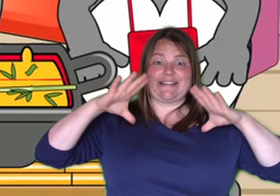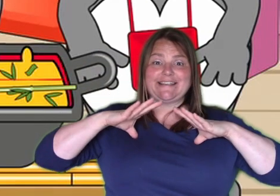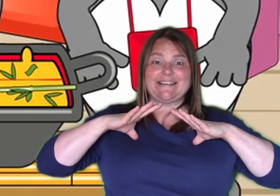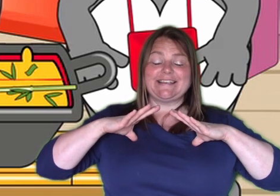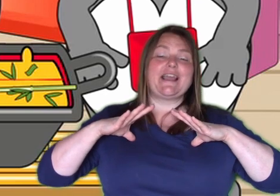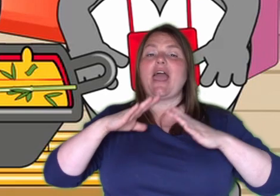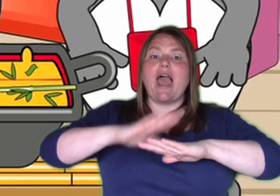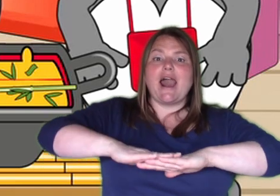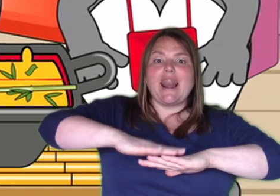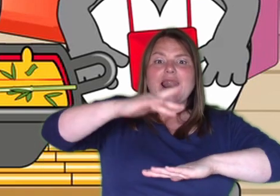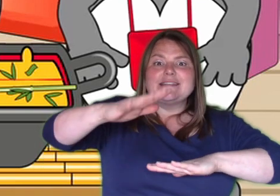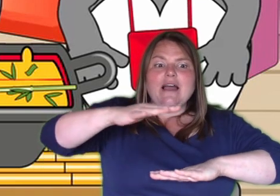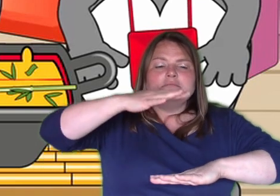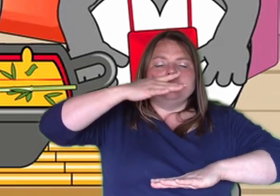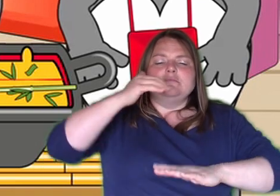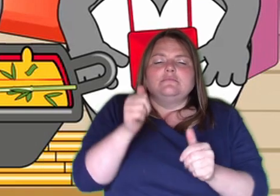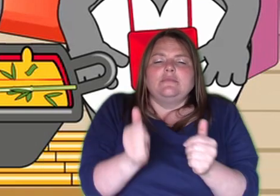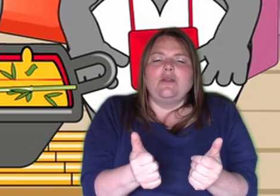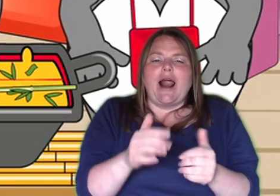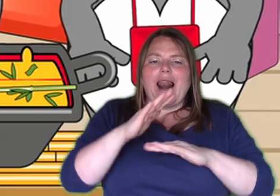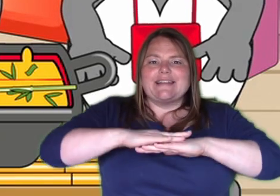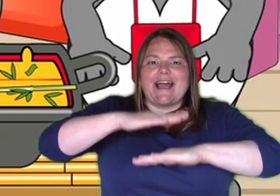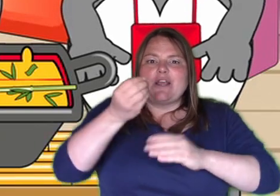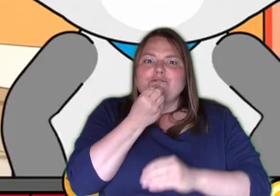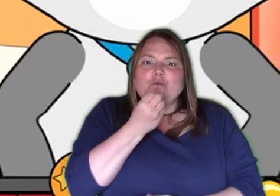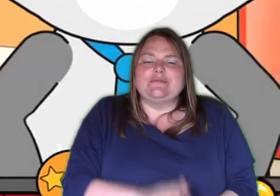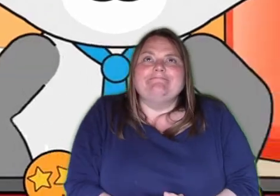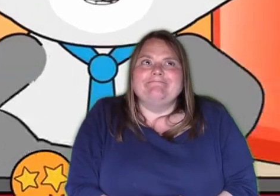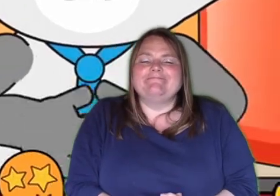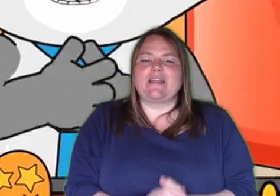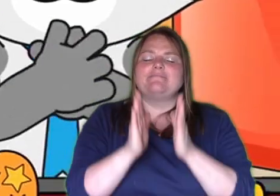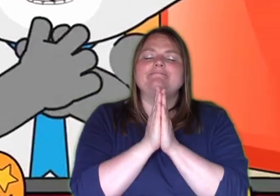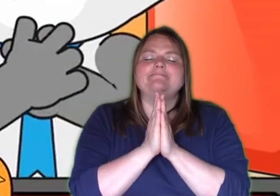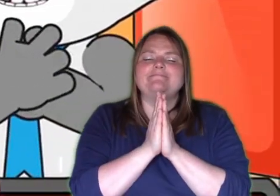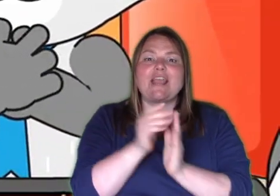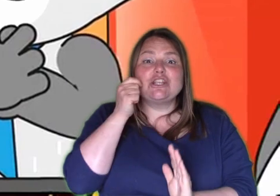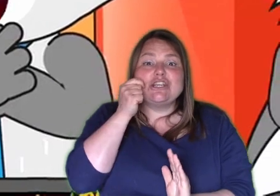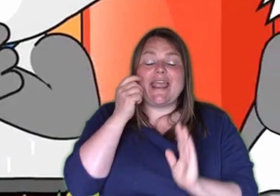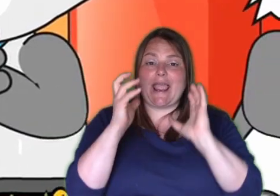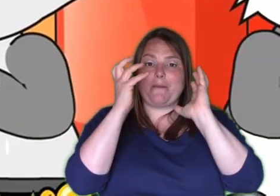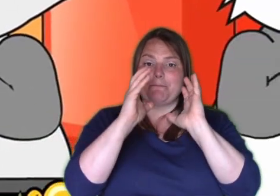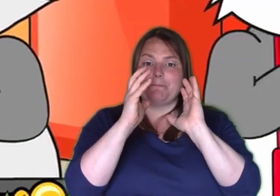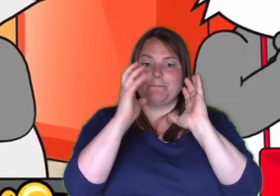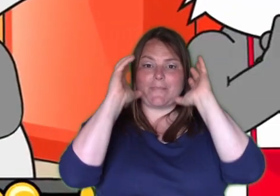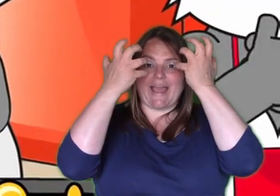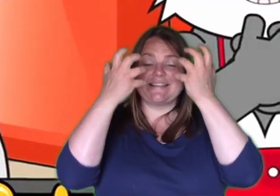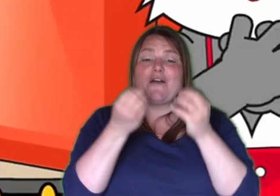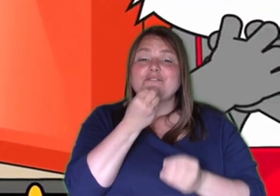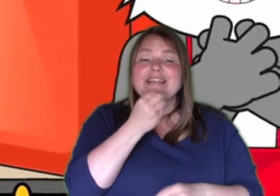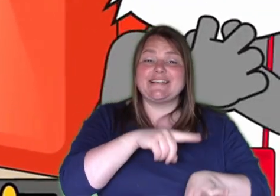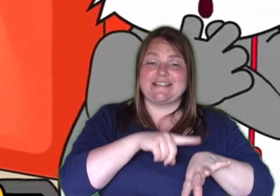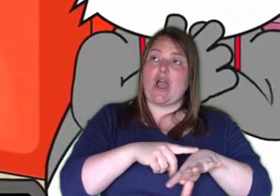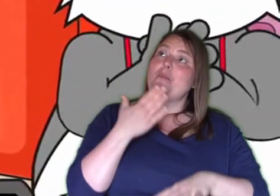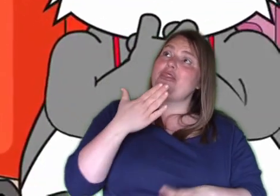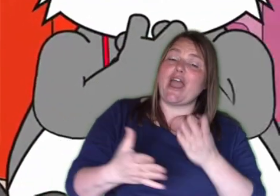that smells so good. Let's say grace. It's Cheeky Panda's feeding time. Thank you